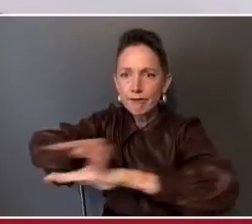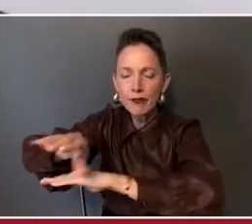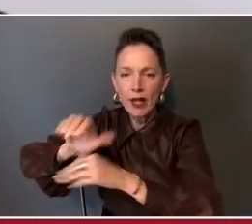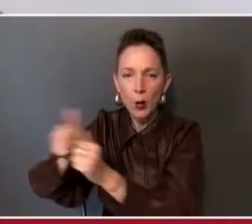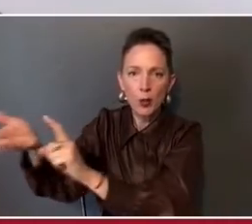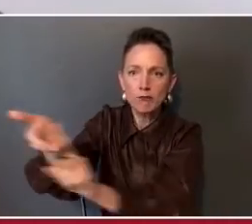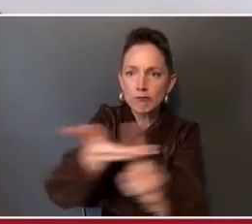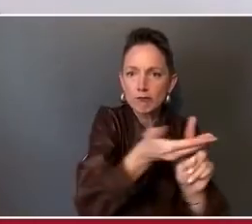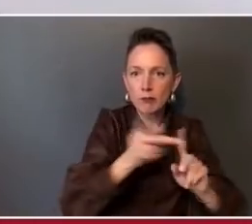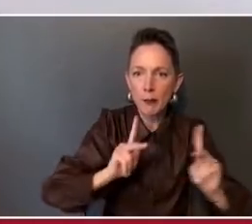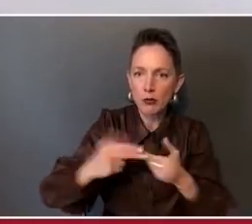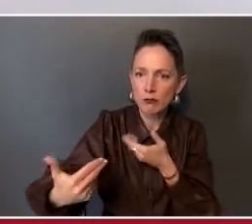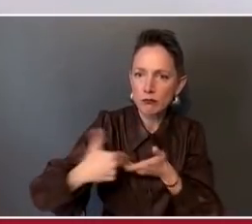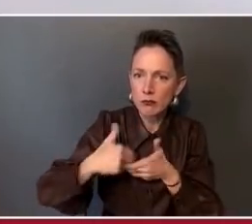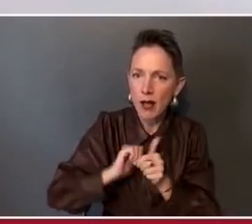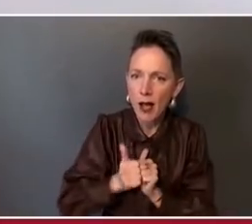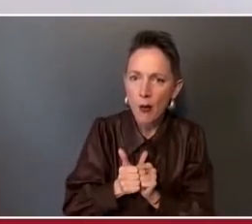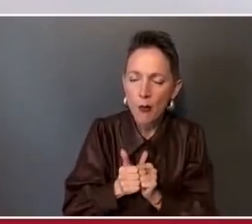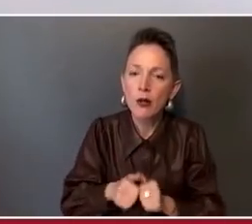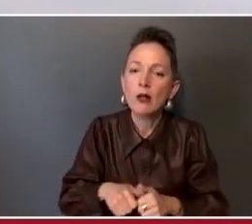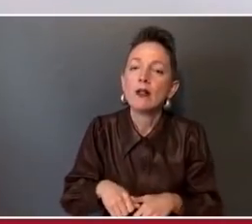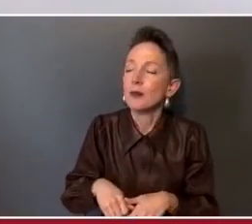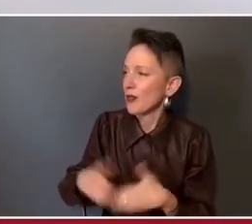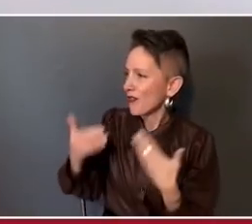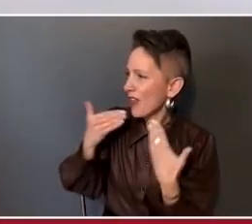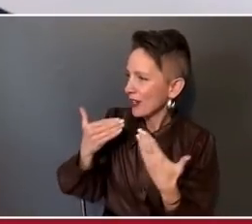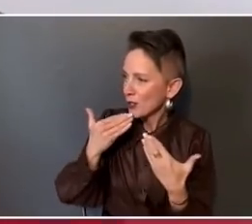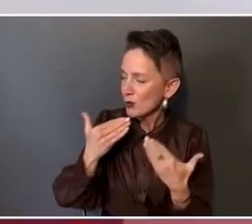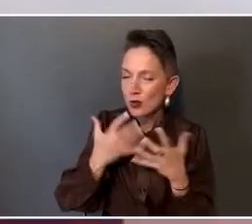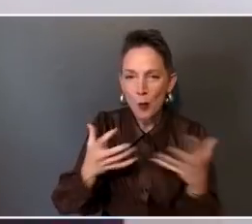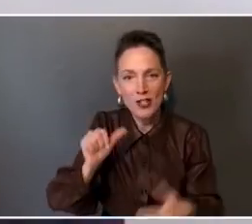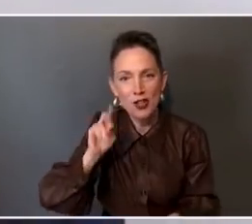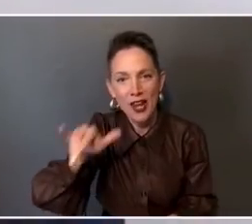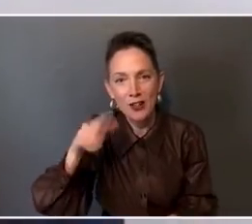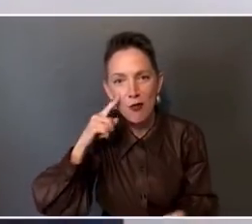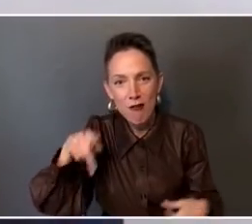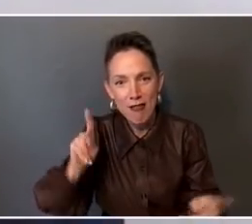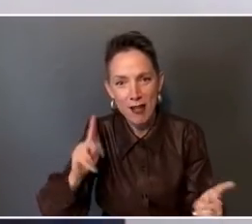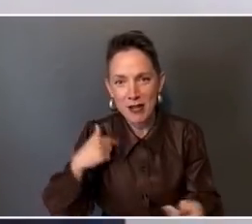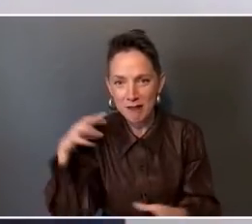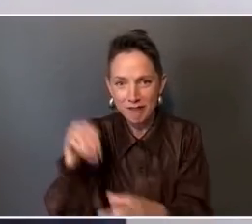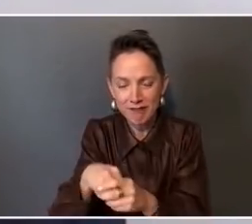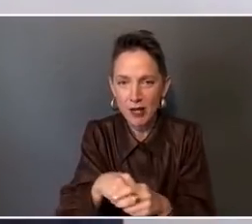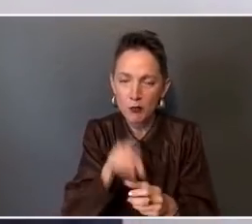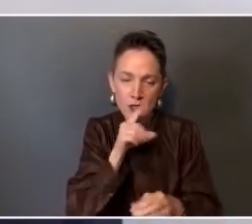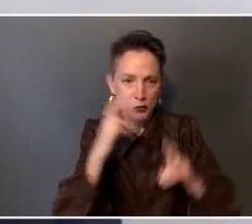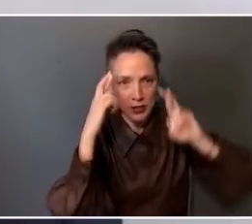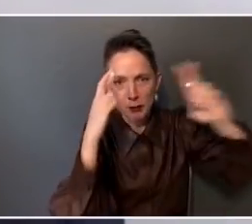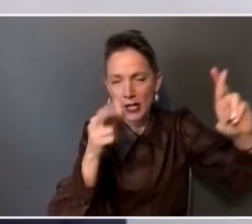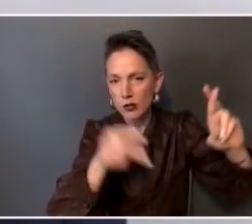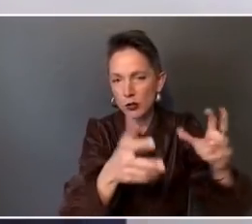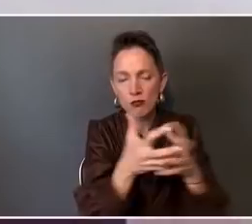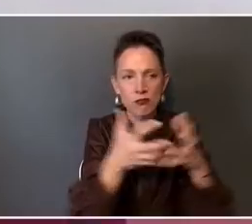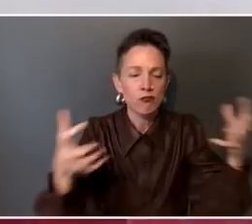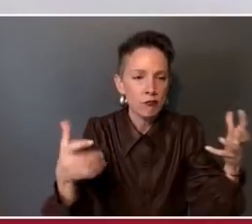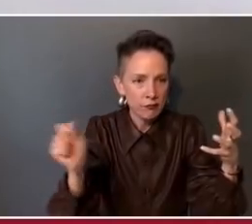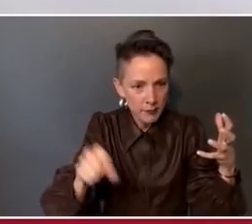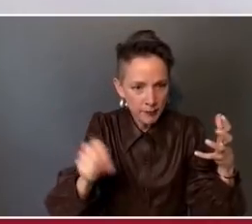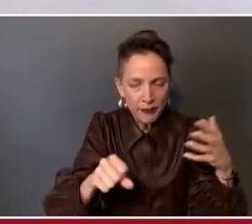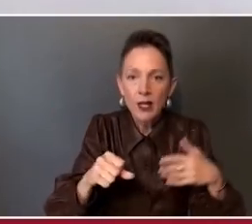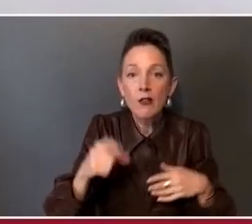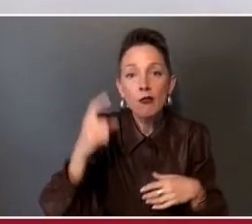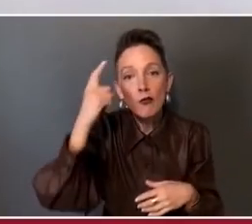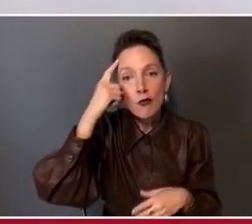Well, first of all, Andy, thank you so much for being part of this today. My respect for you is immense, as you know. For those who